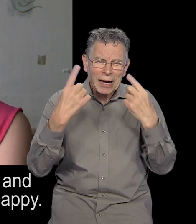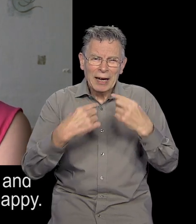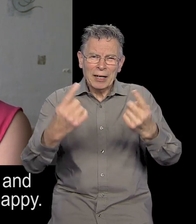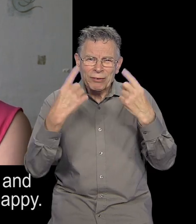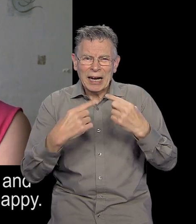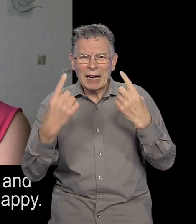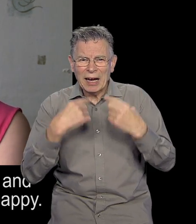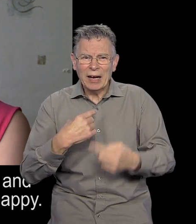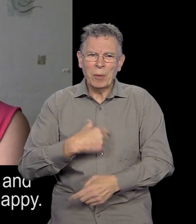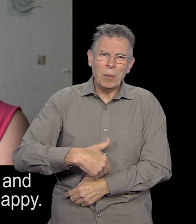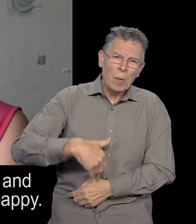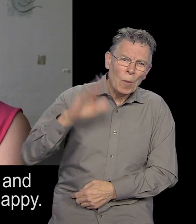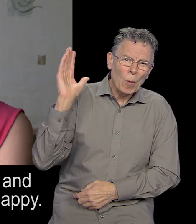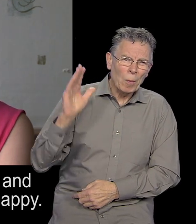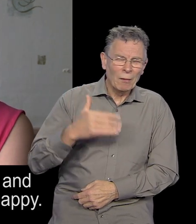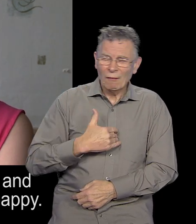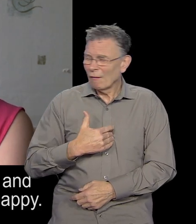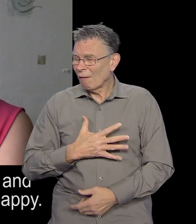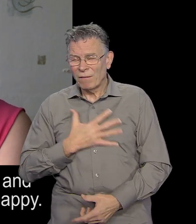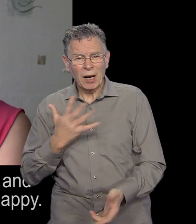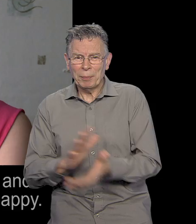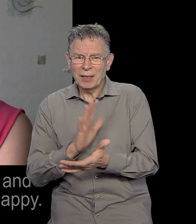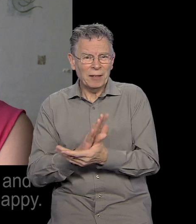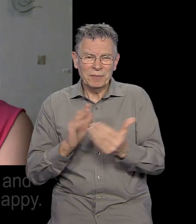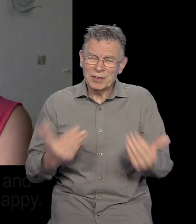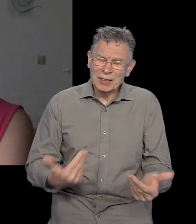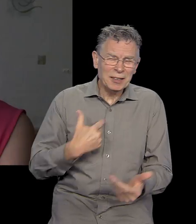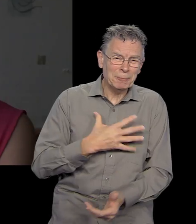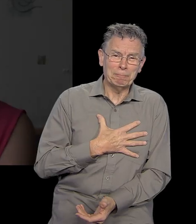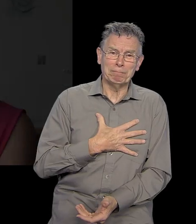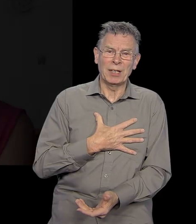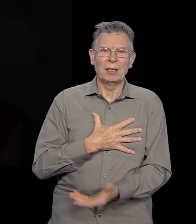cried in the chair and went home and didn't feel very happy.